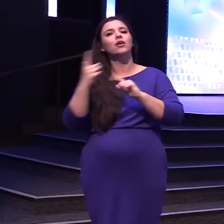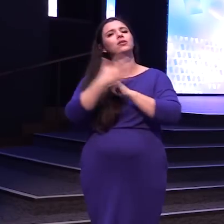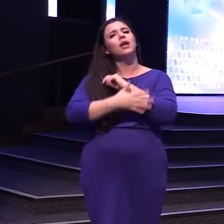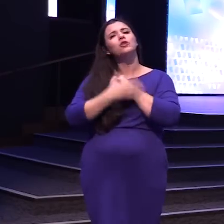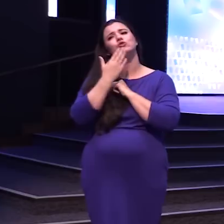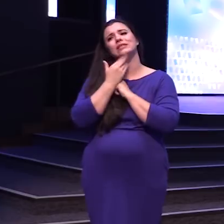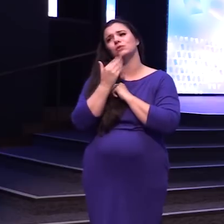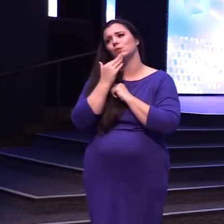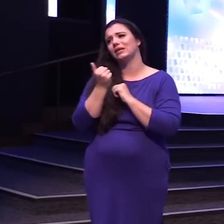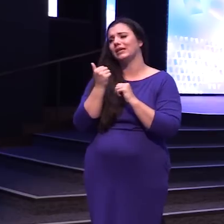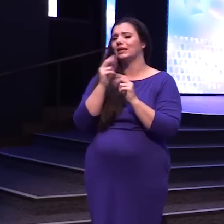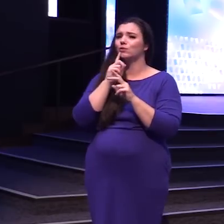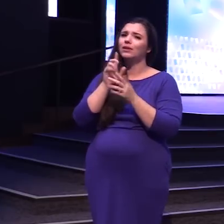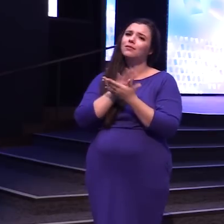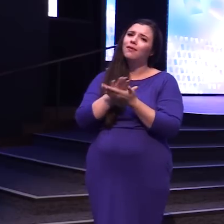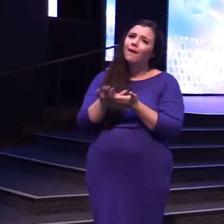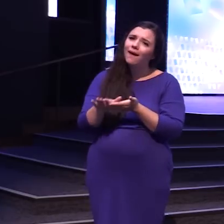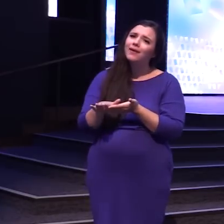very kind